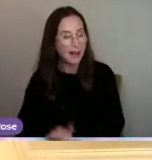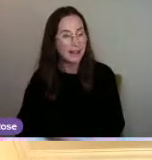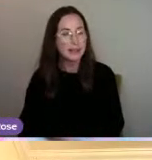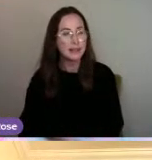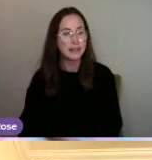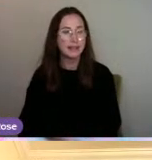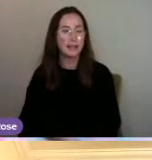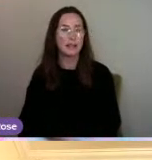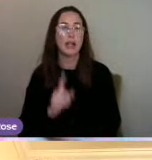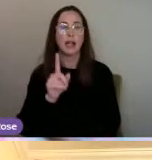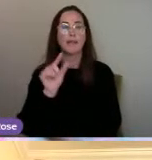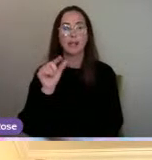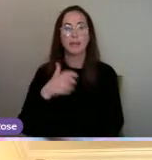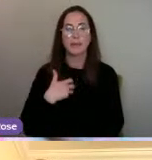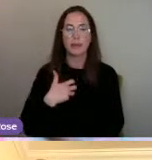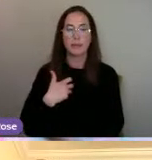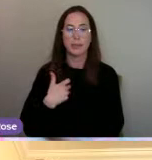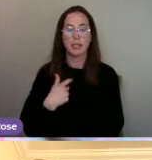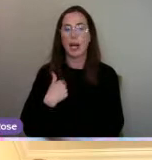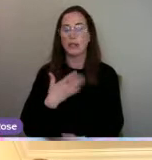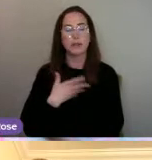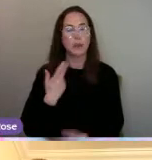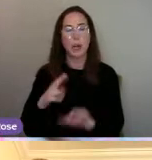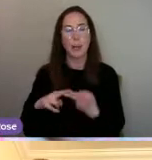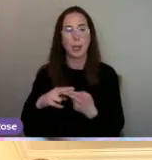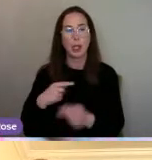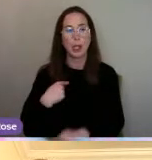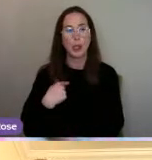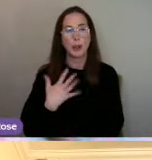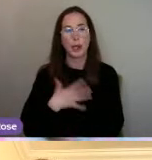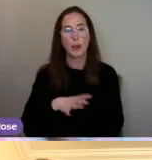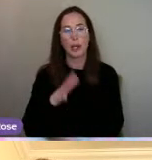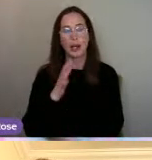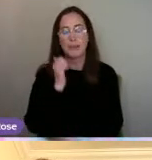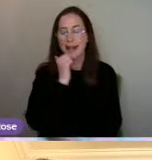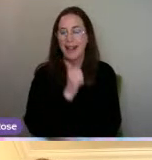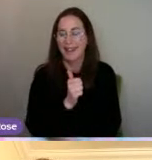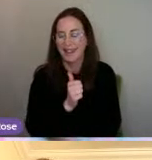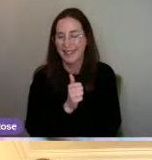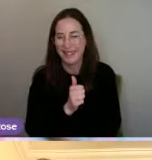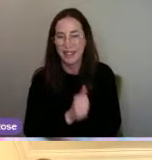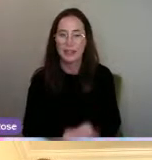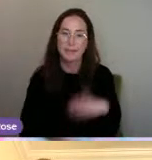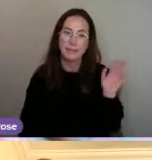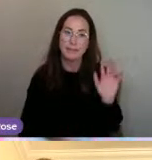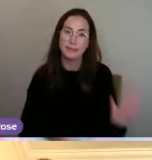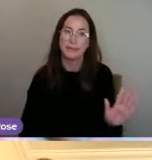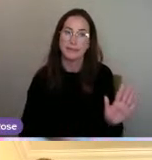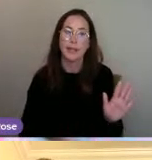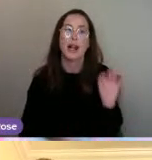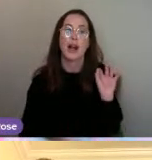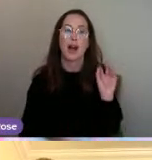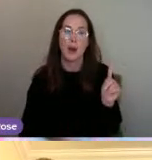Although I have a slight complaint. I don't like blue pens. I only like black pens. Oh, well, we'll see if this sanitising spray